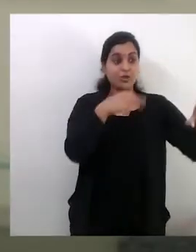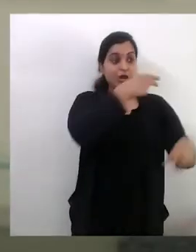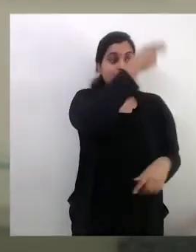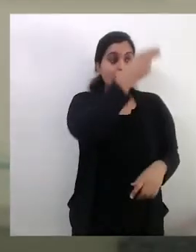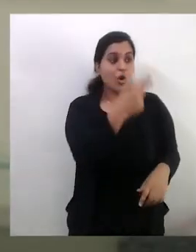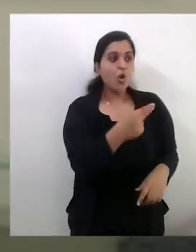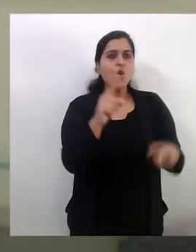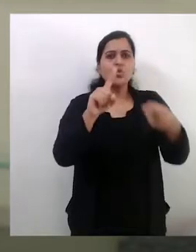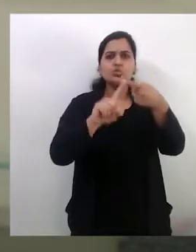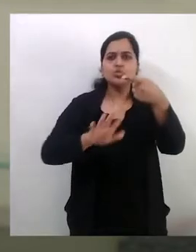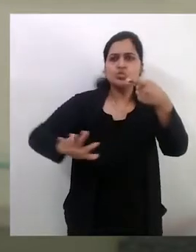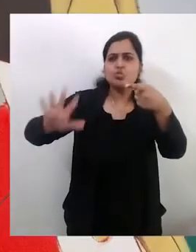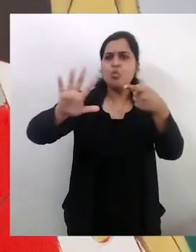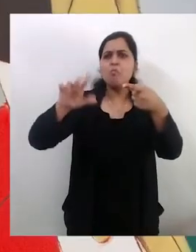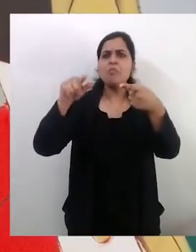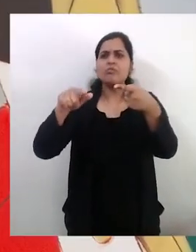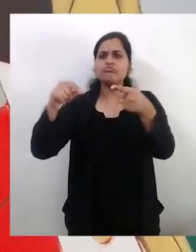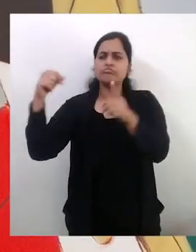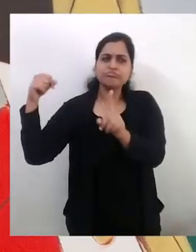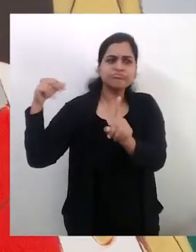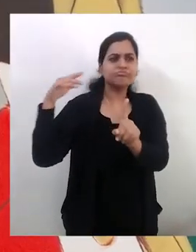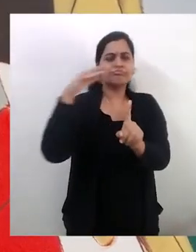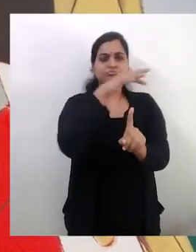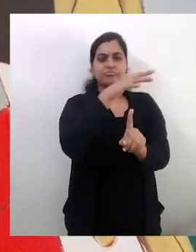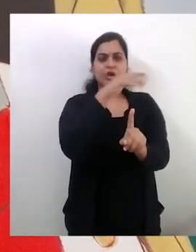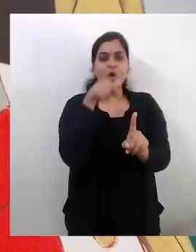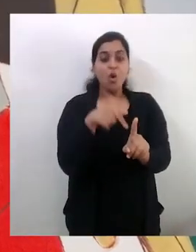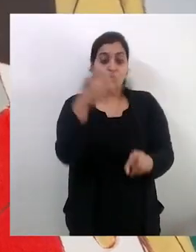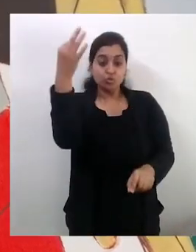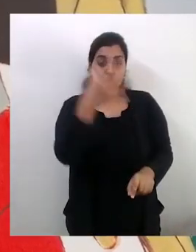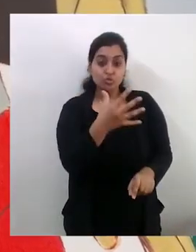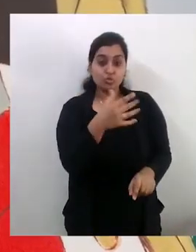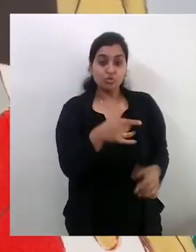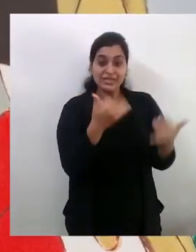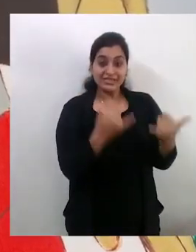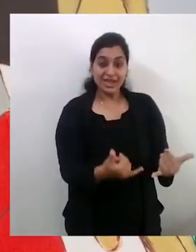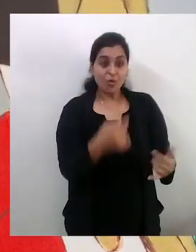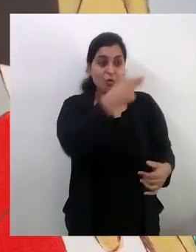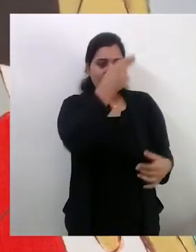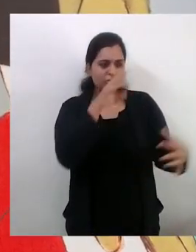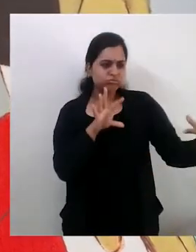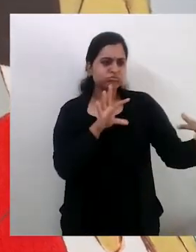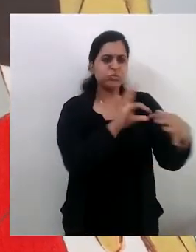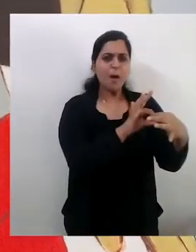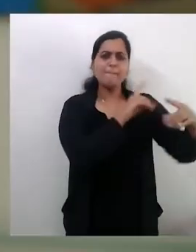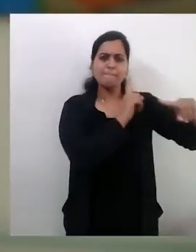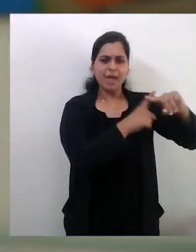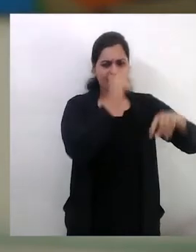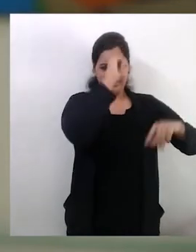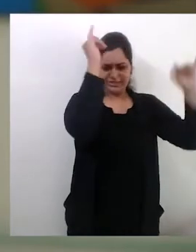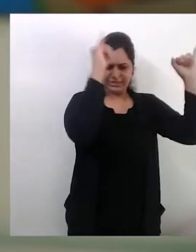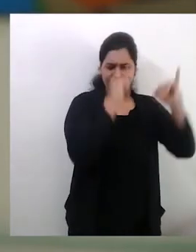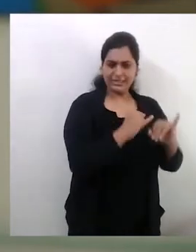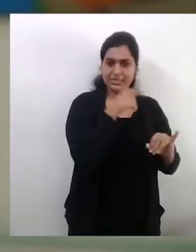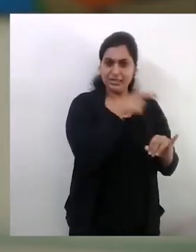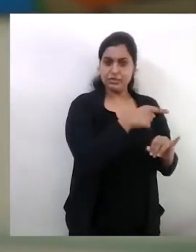by both European modernism, as we see here in his use of Cubist forms, but also through Indian miniature traditions. As